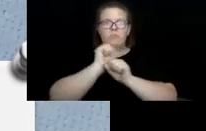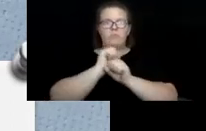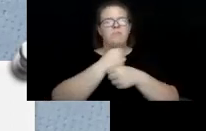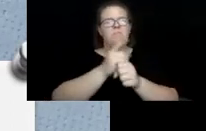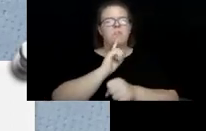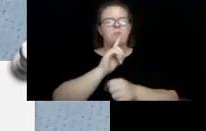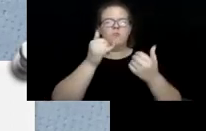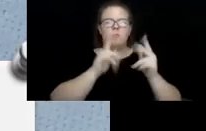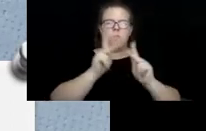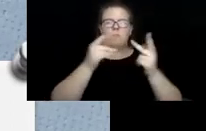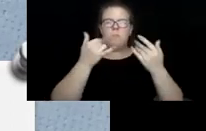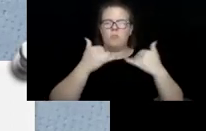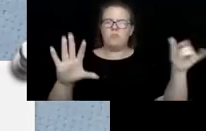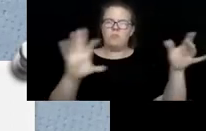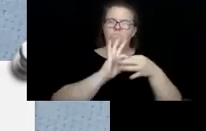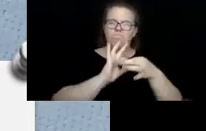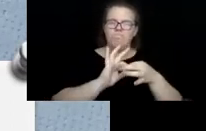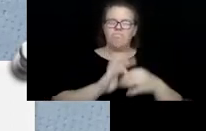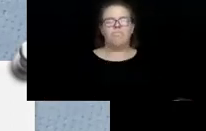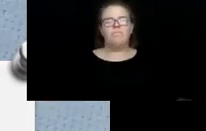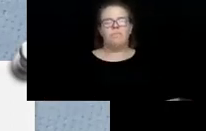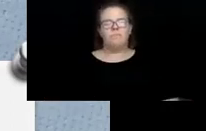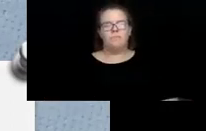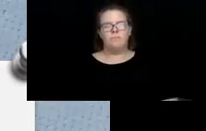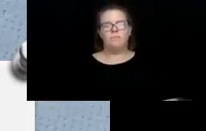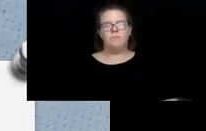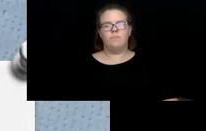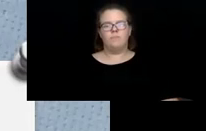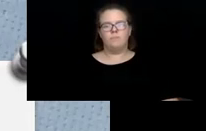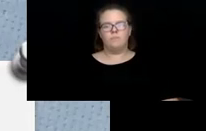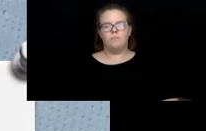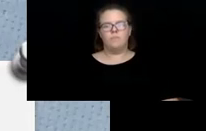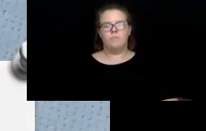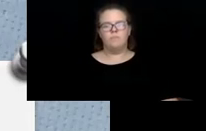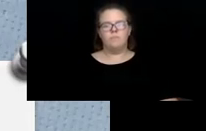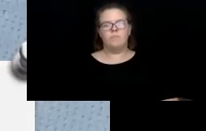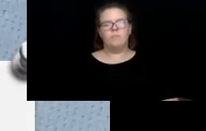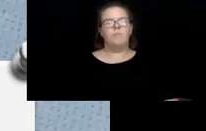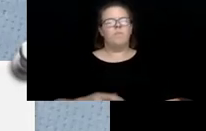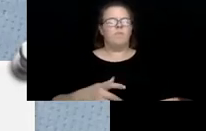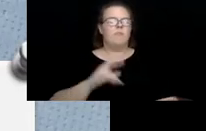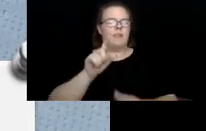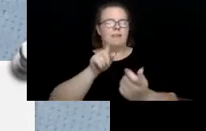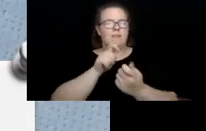connected and, uh, with, um, with our evidence-based programs.